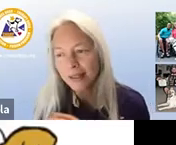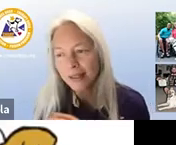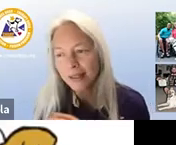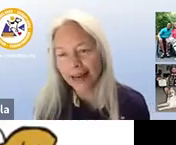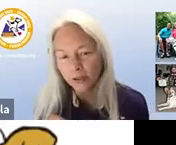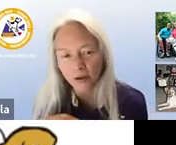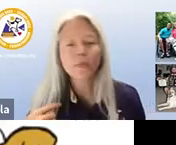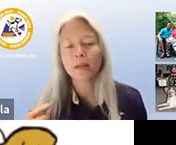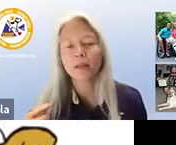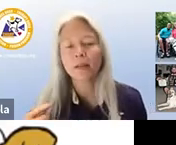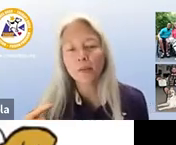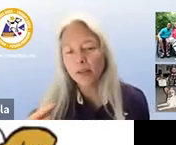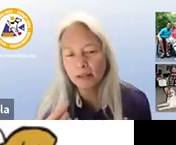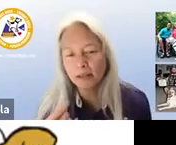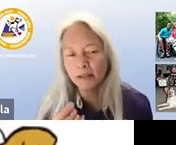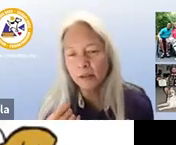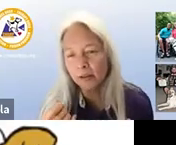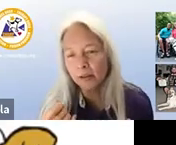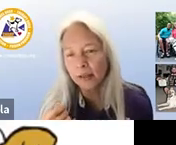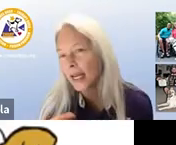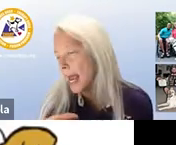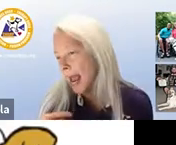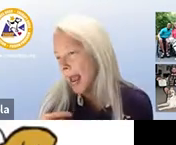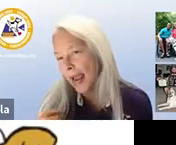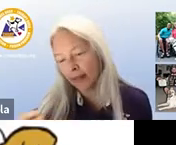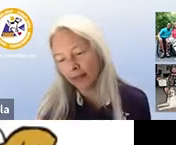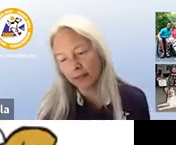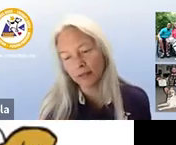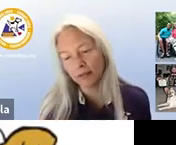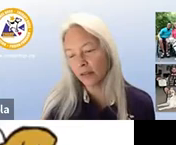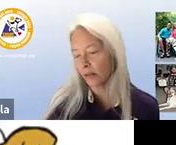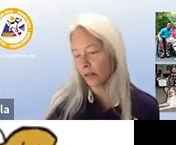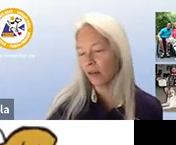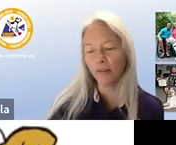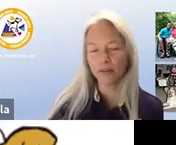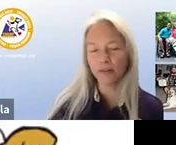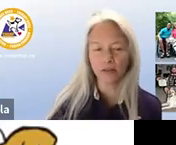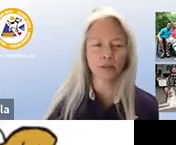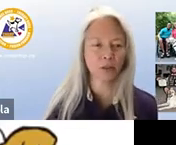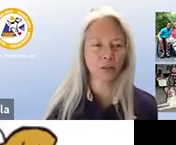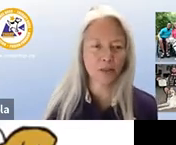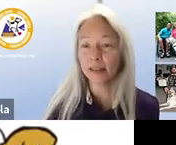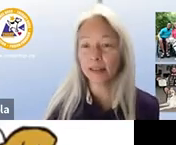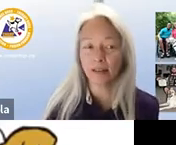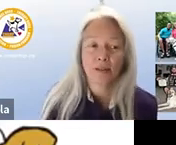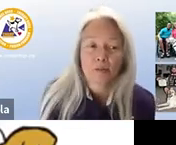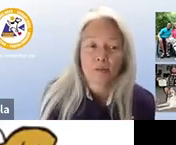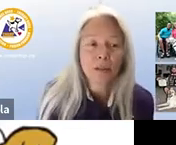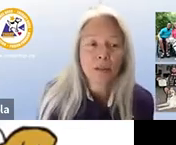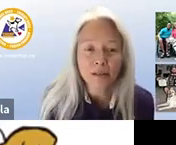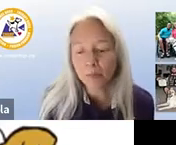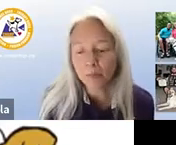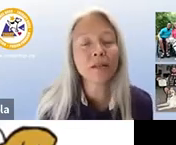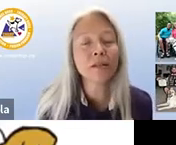what tasks dogs can do but you can't ask they demonstrate and this all falls under privacy it's it's